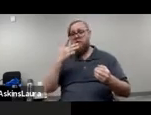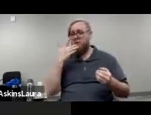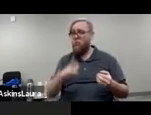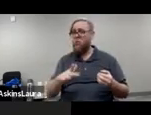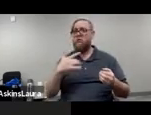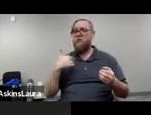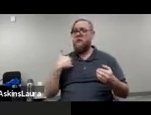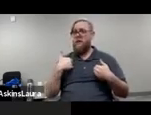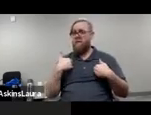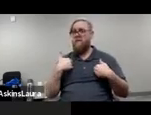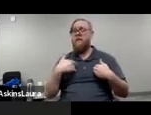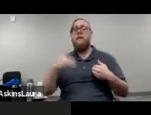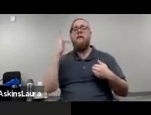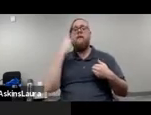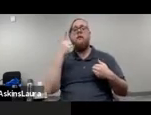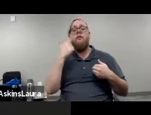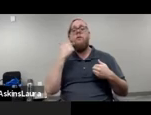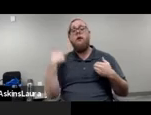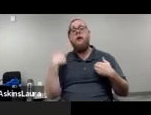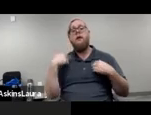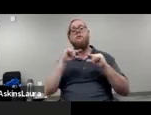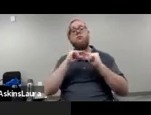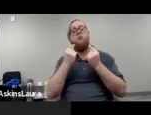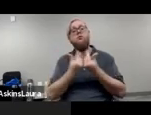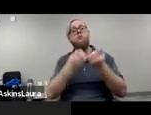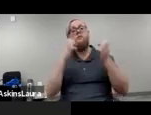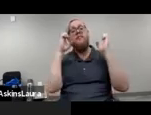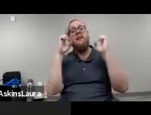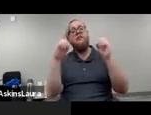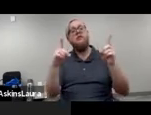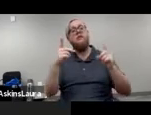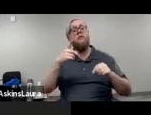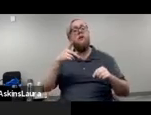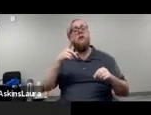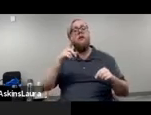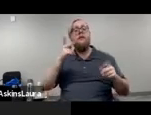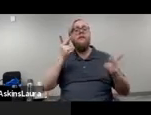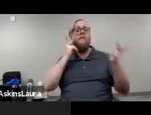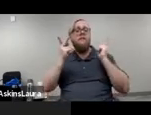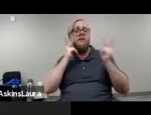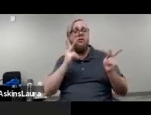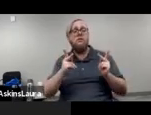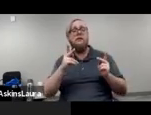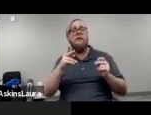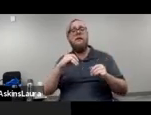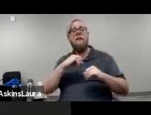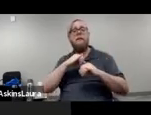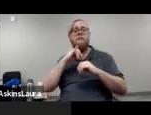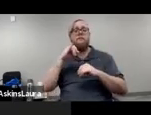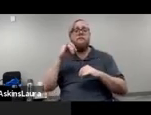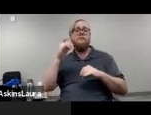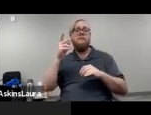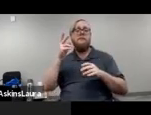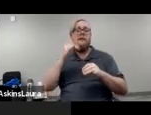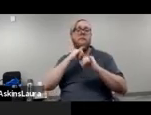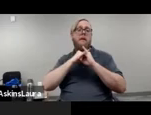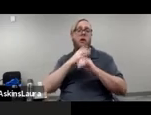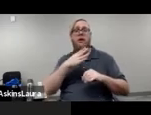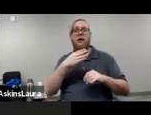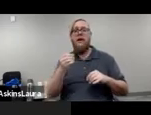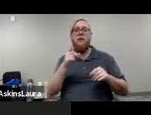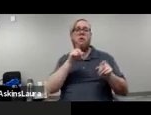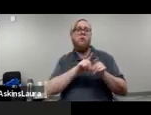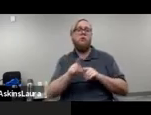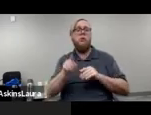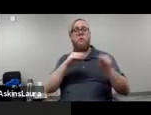example, California has groups of educators that visually impaired and has groups of orientation